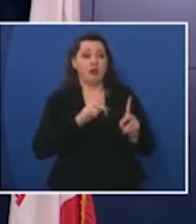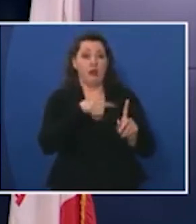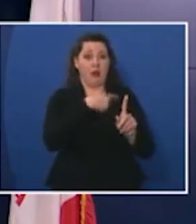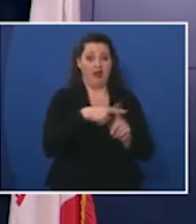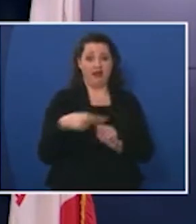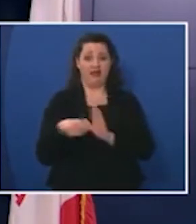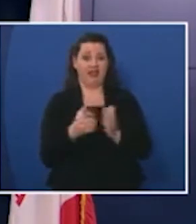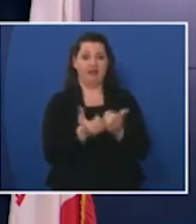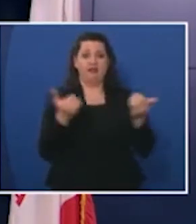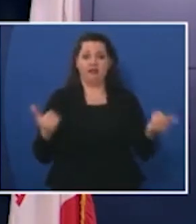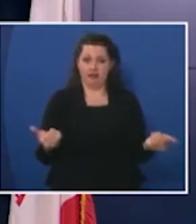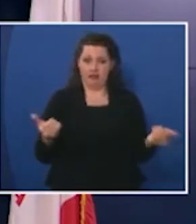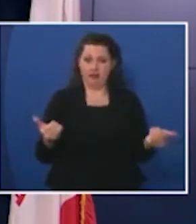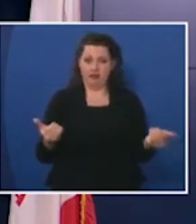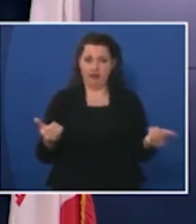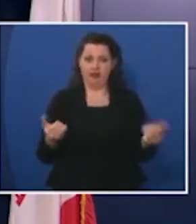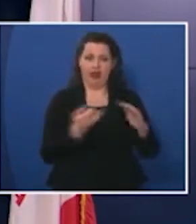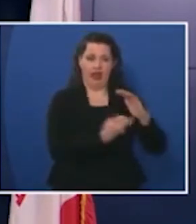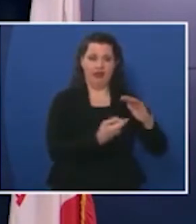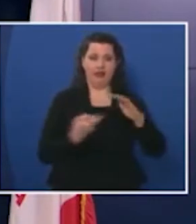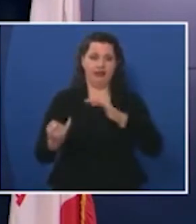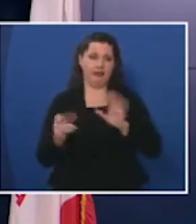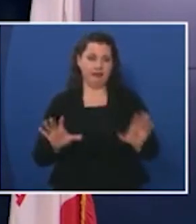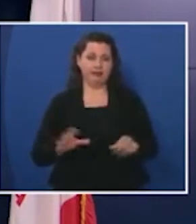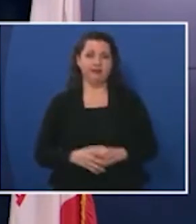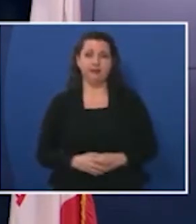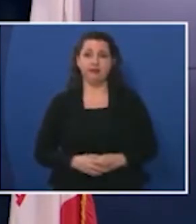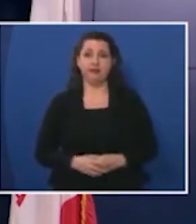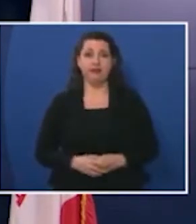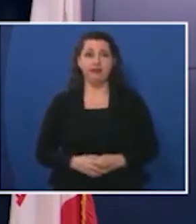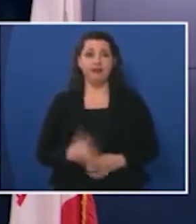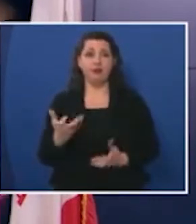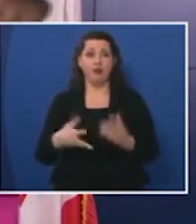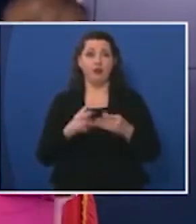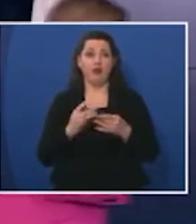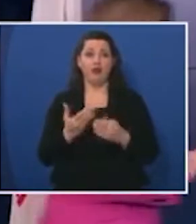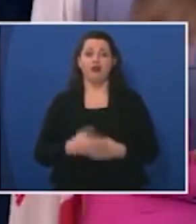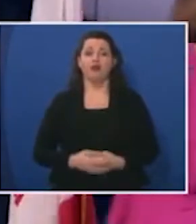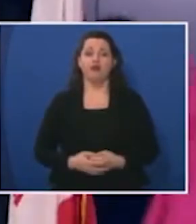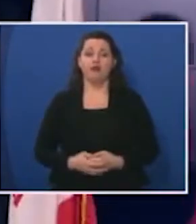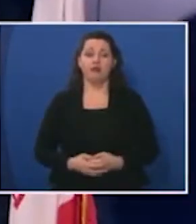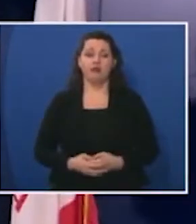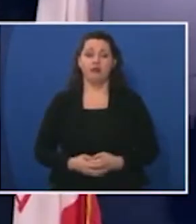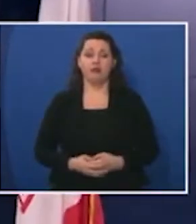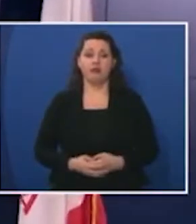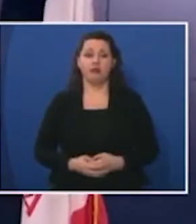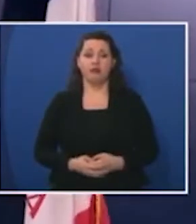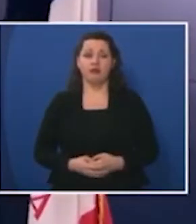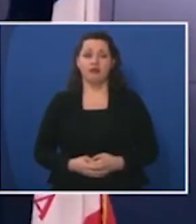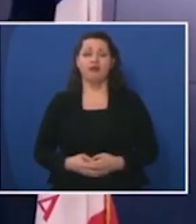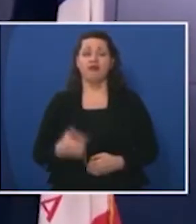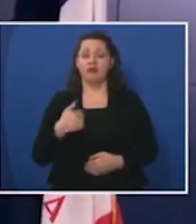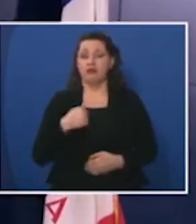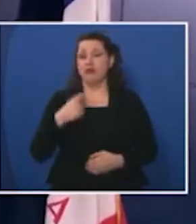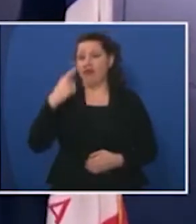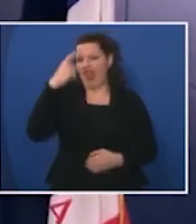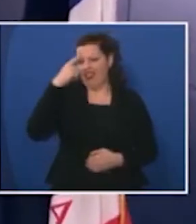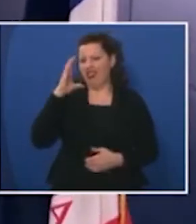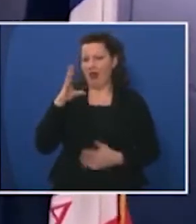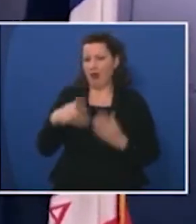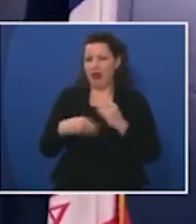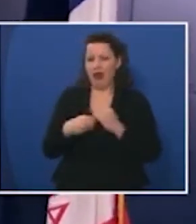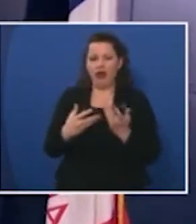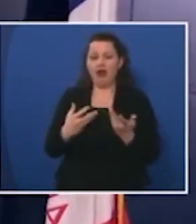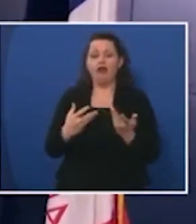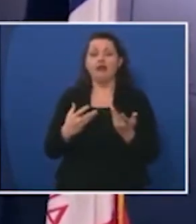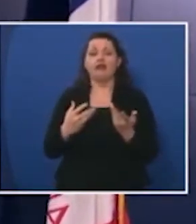negative with from those that are testing uh positive do you have anything to add to that i think the only other thing that i would add is